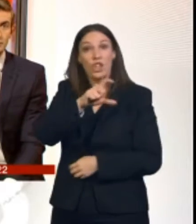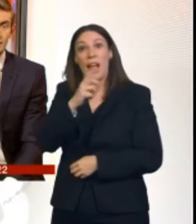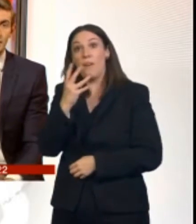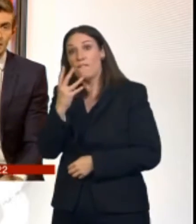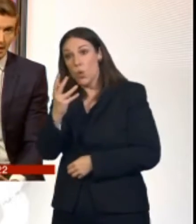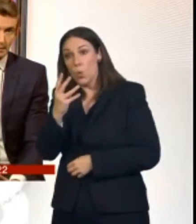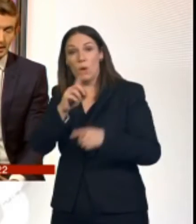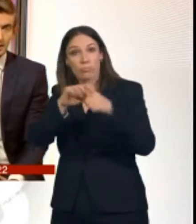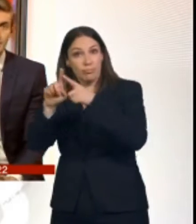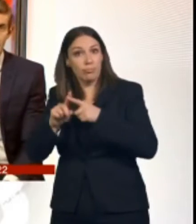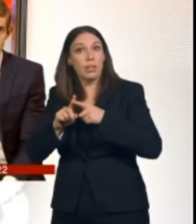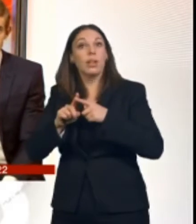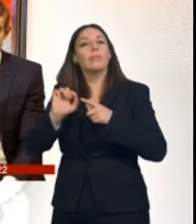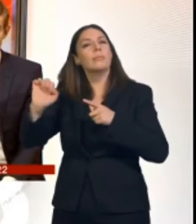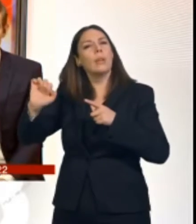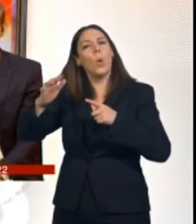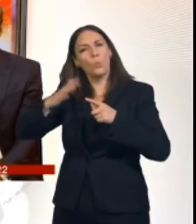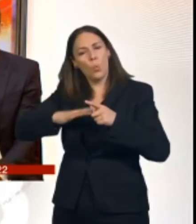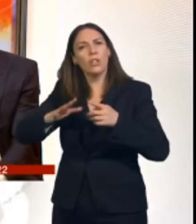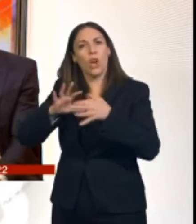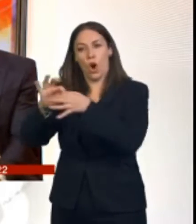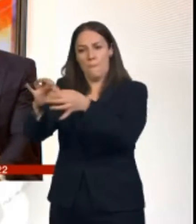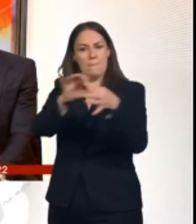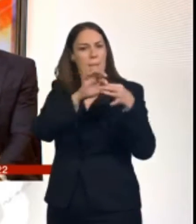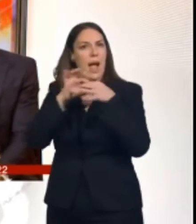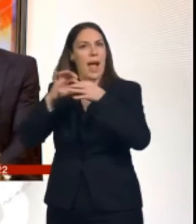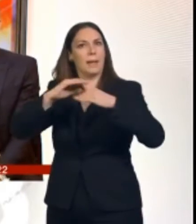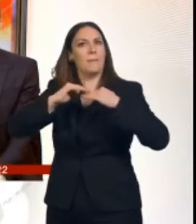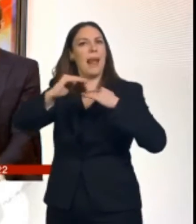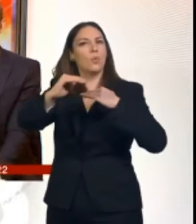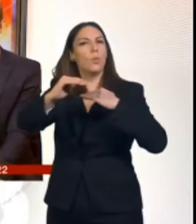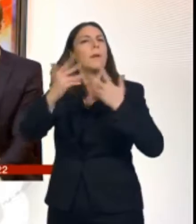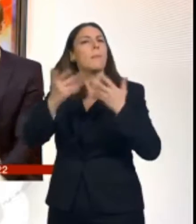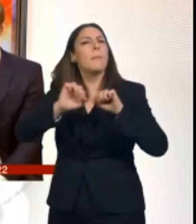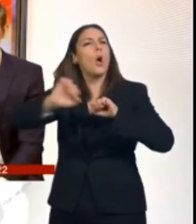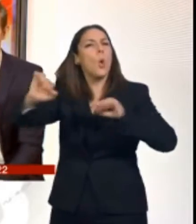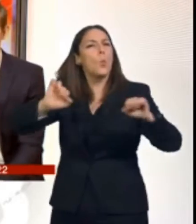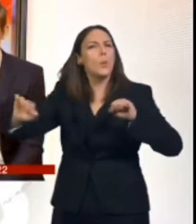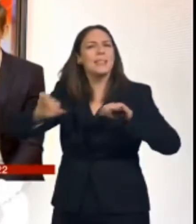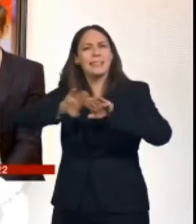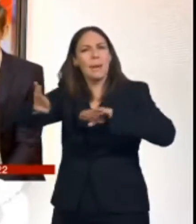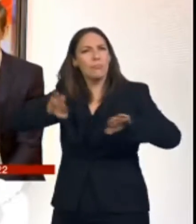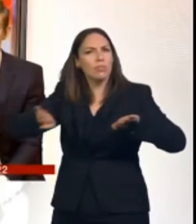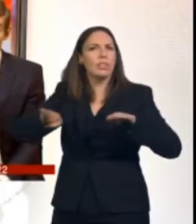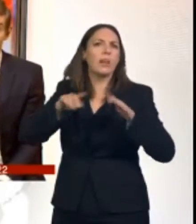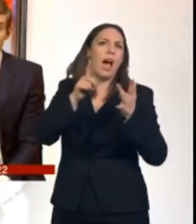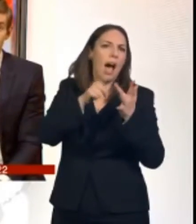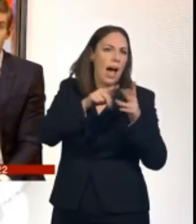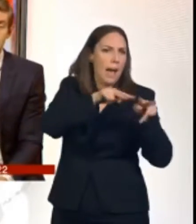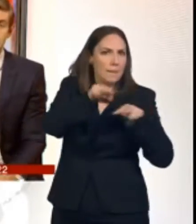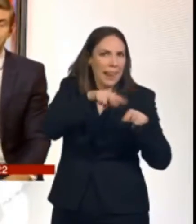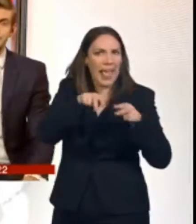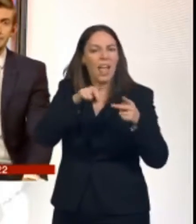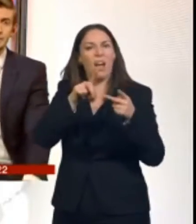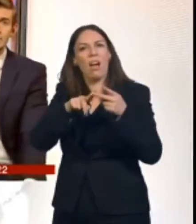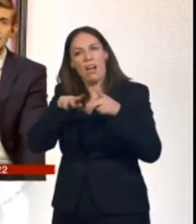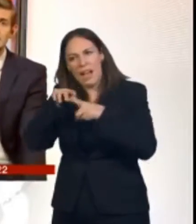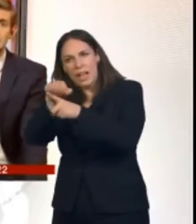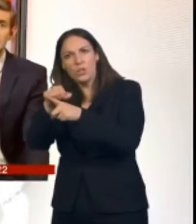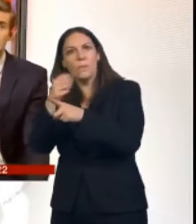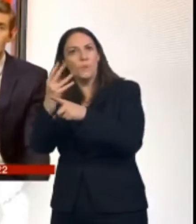platforms like iPlayer, ITV Hub and all four. Now previous attempts to do that they were blocked by the regulator